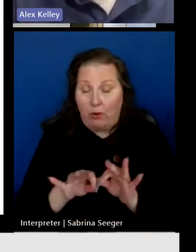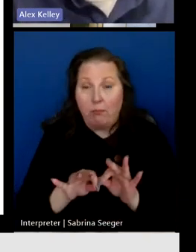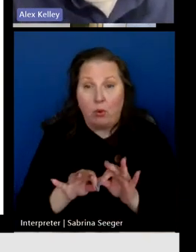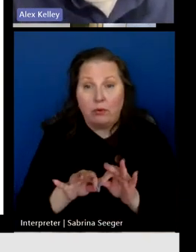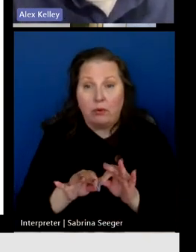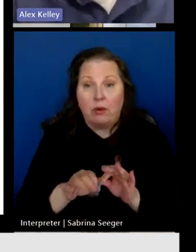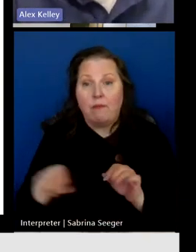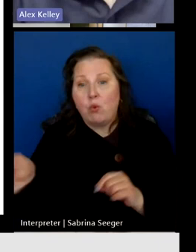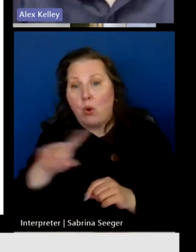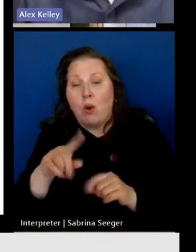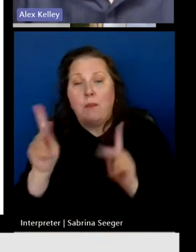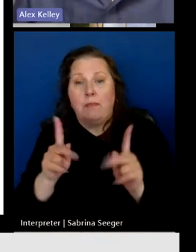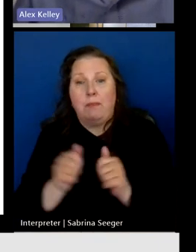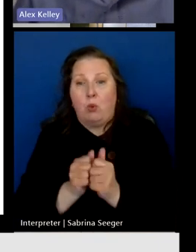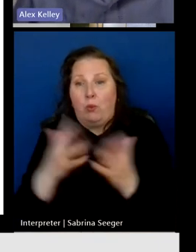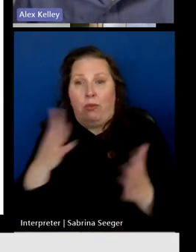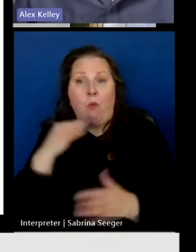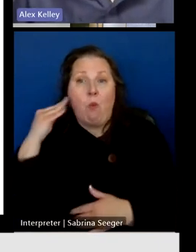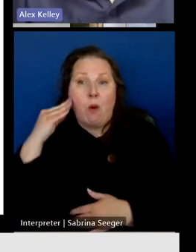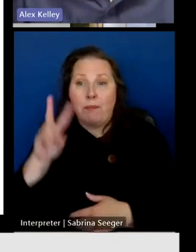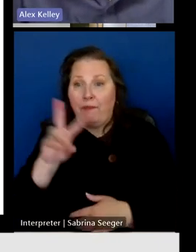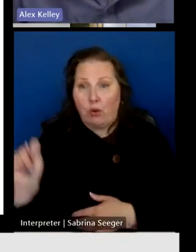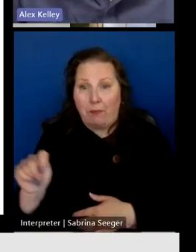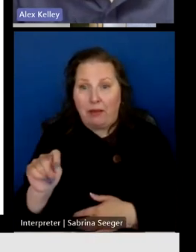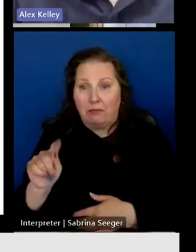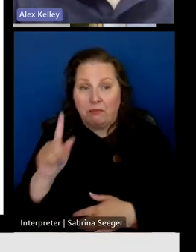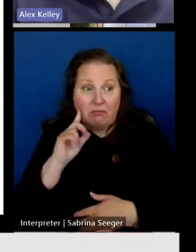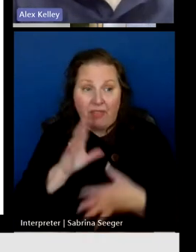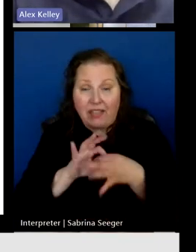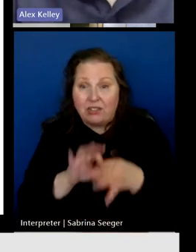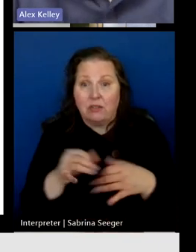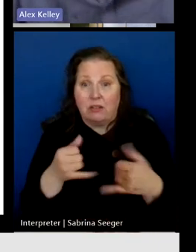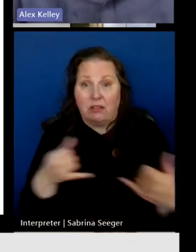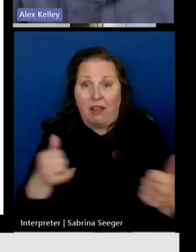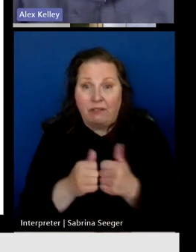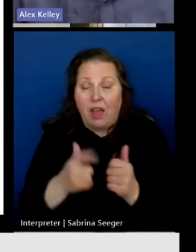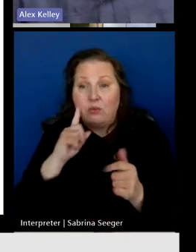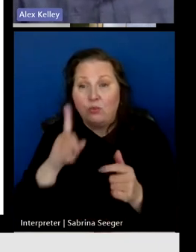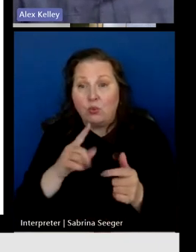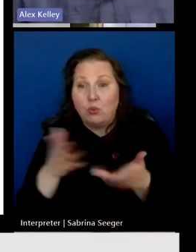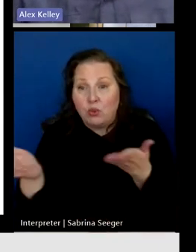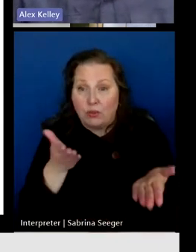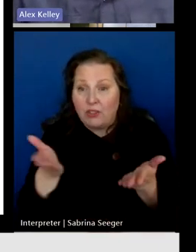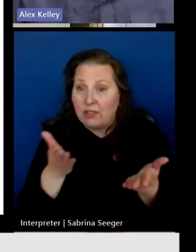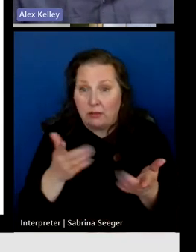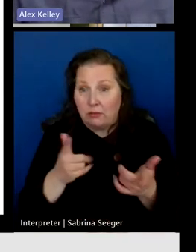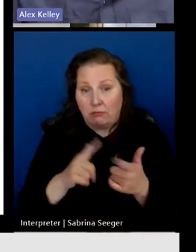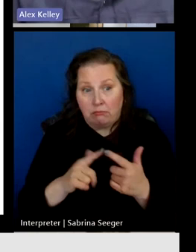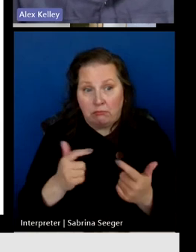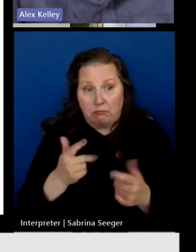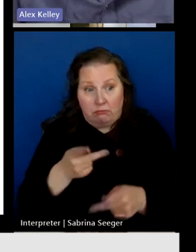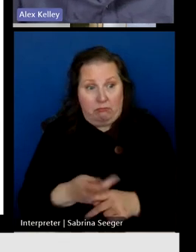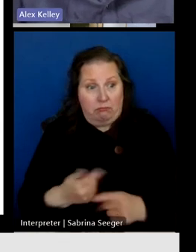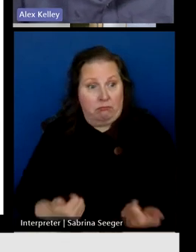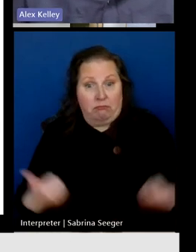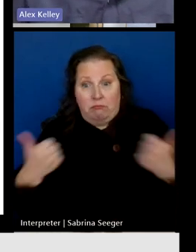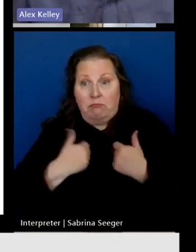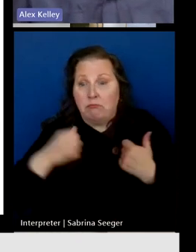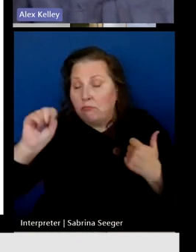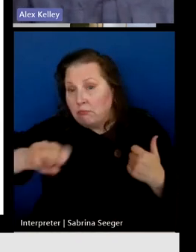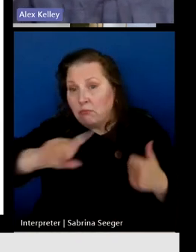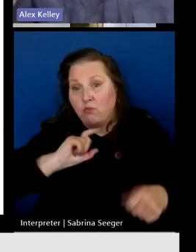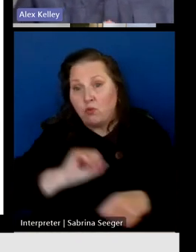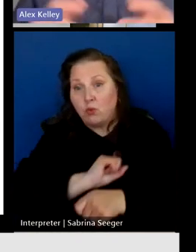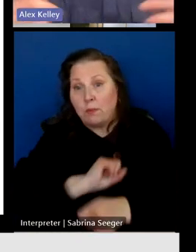unhoused Vermonters, because that is a lifeline to services. And it's by far the best